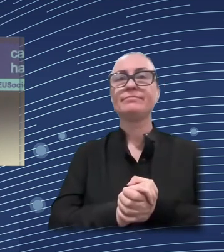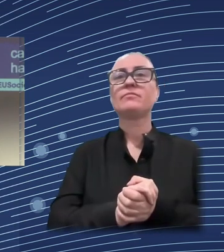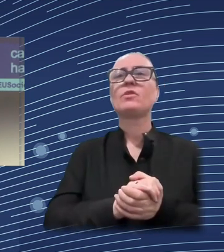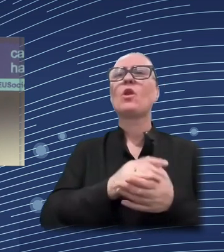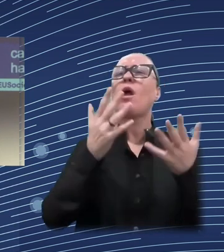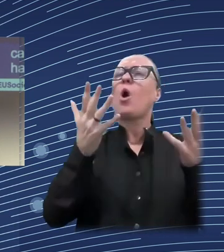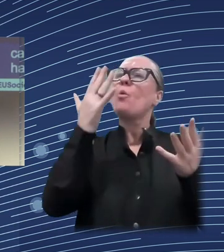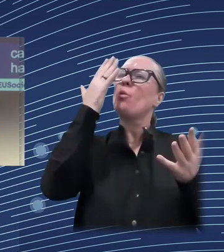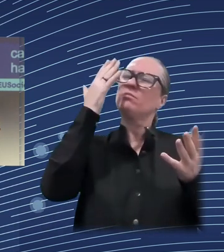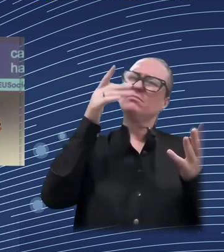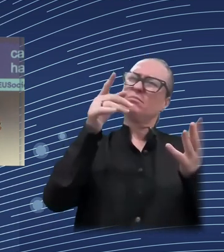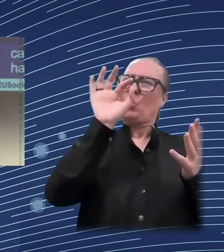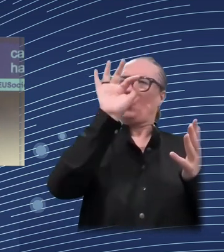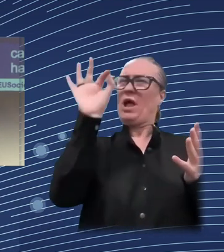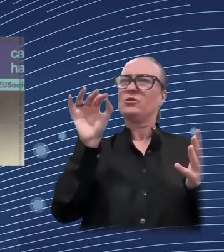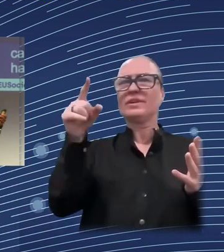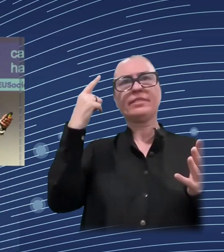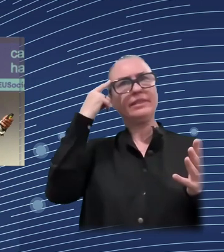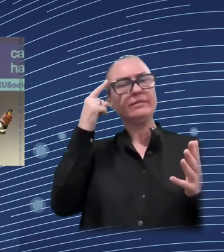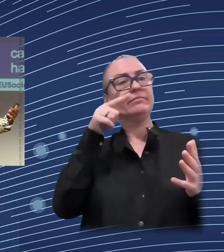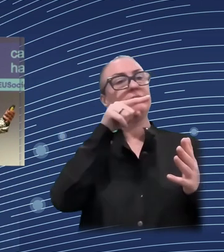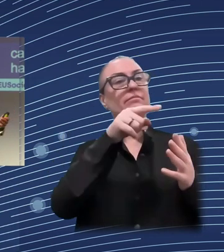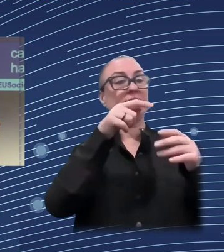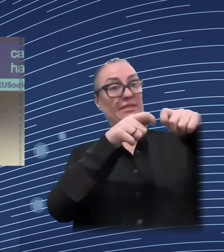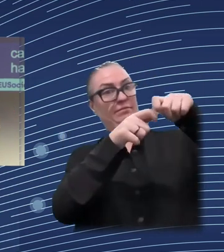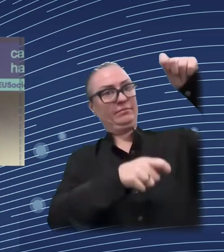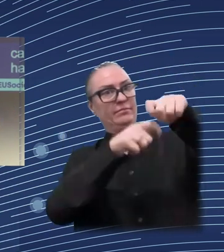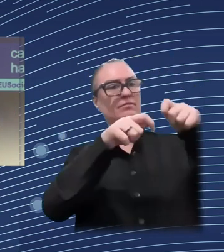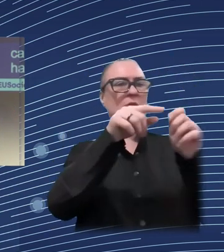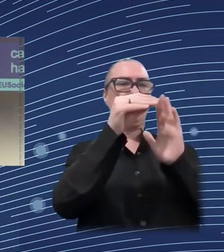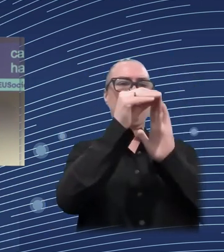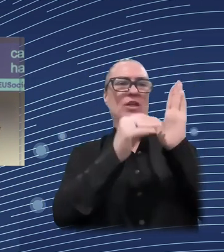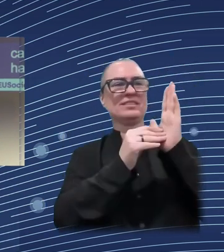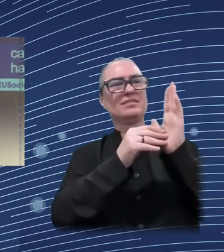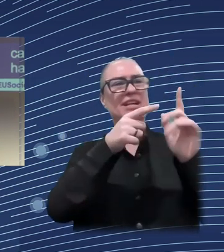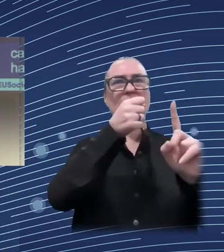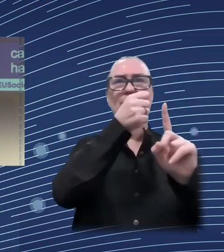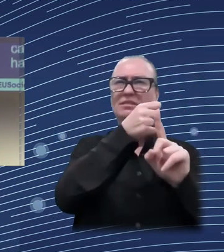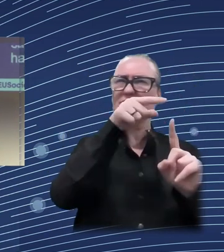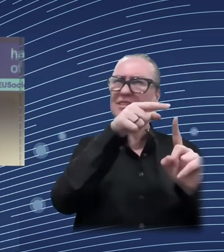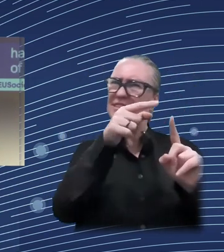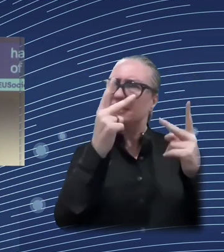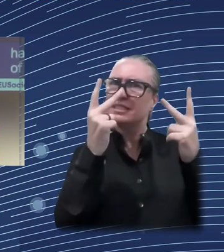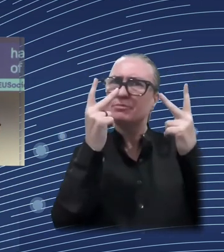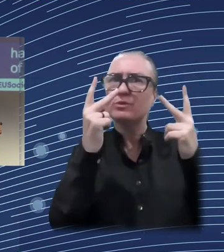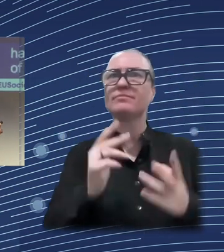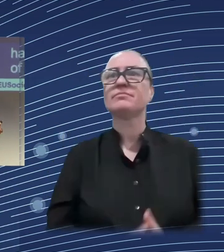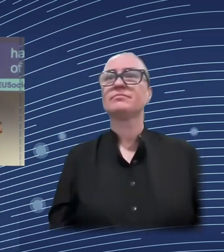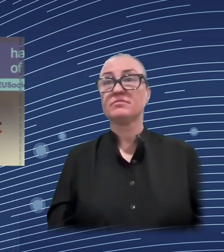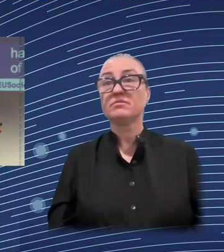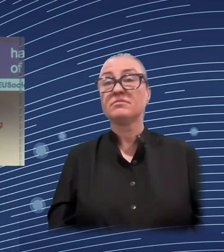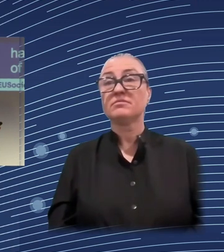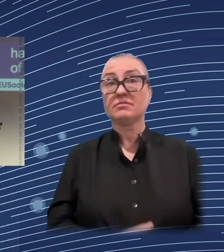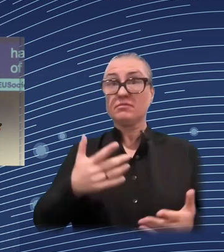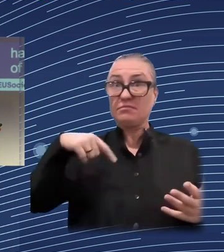disappearing. And so there are a lot of portions of population that can be really suffer from these opportunities.